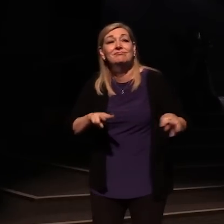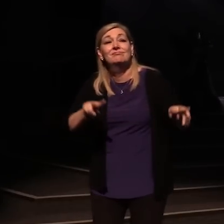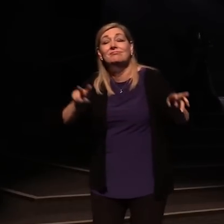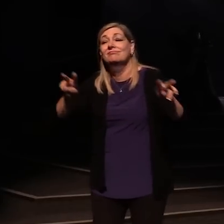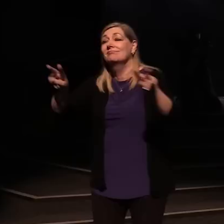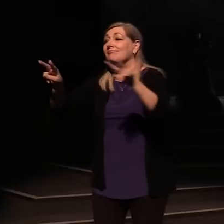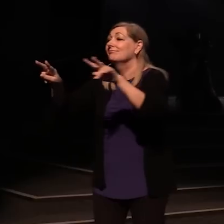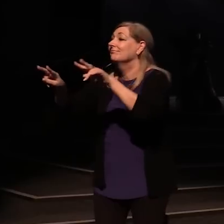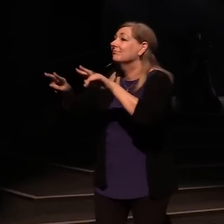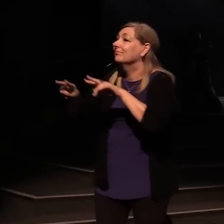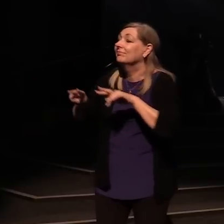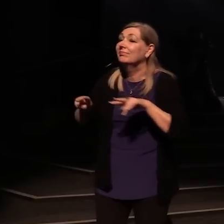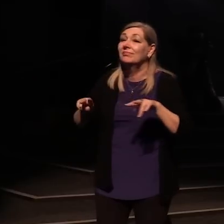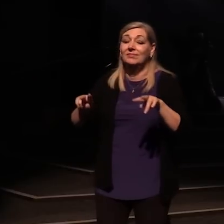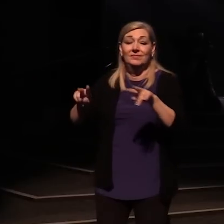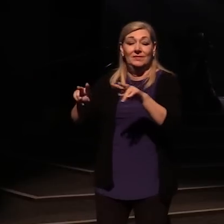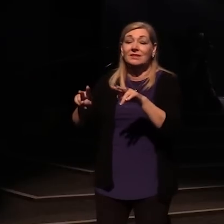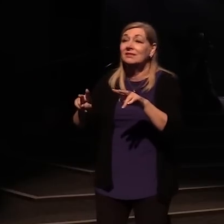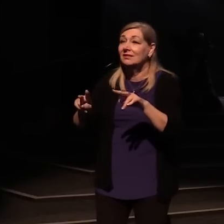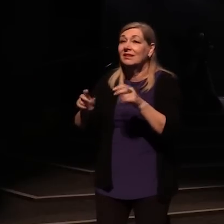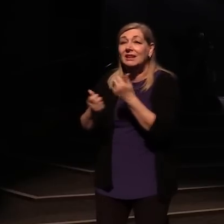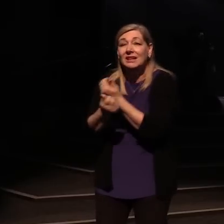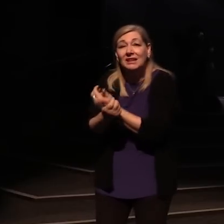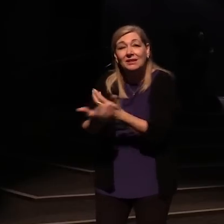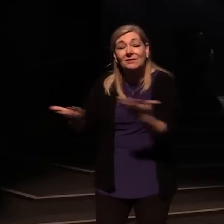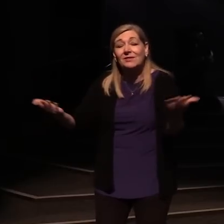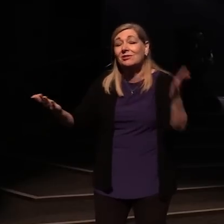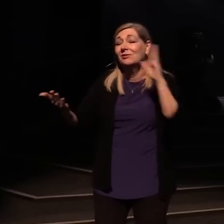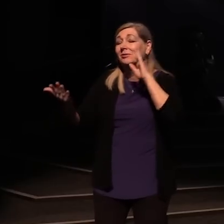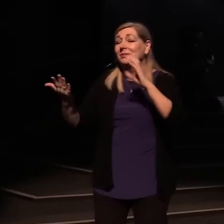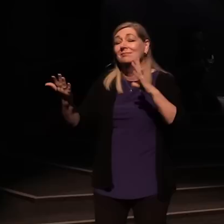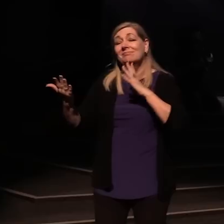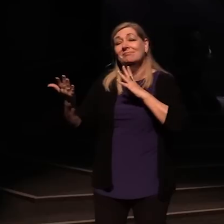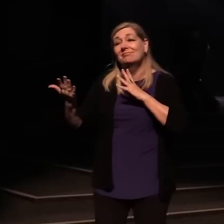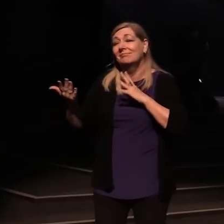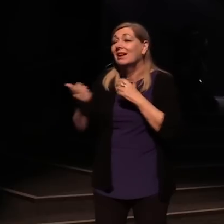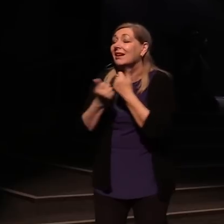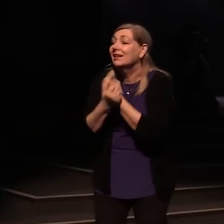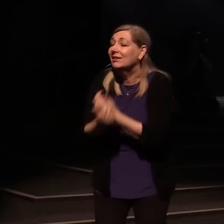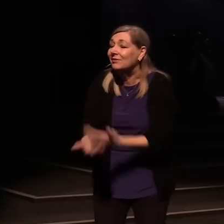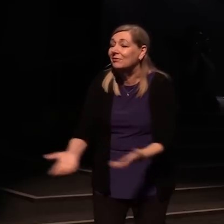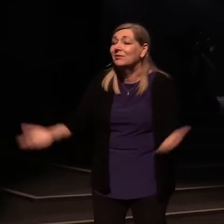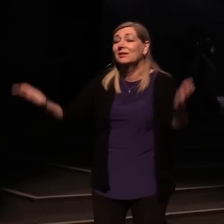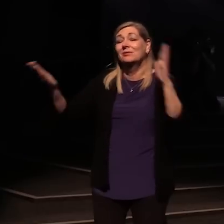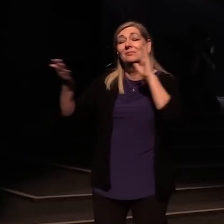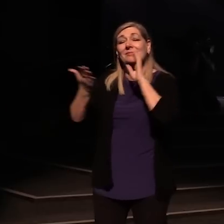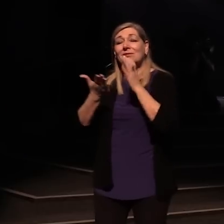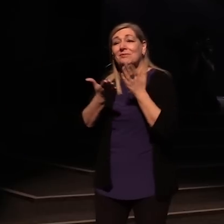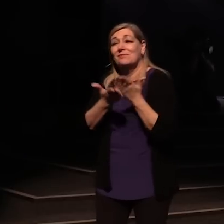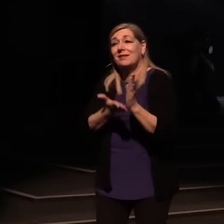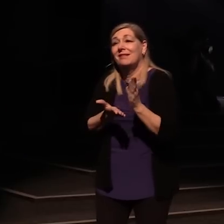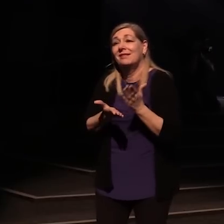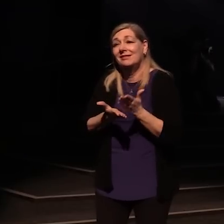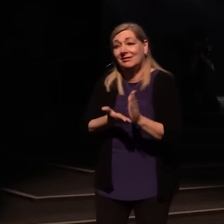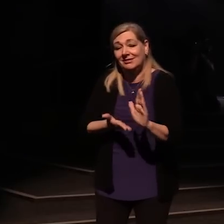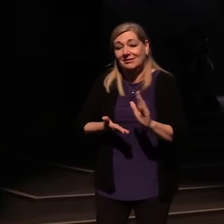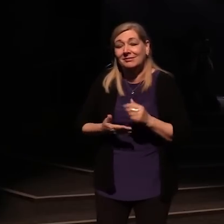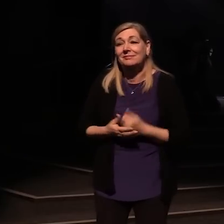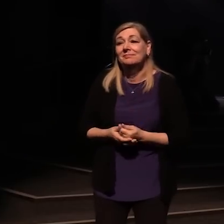It's all gonna be okay It's all gonna be okay